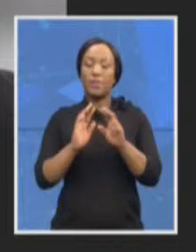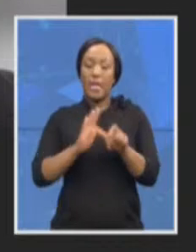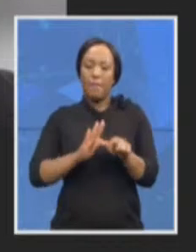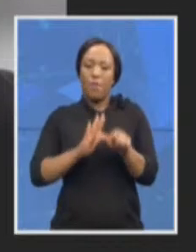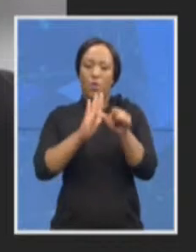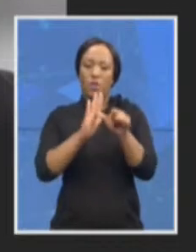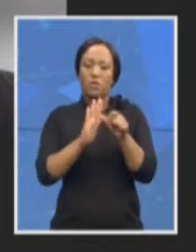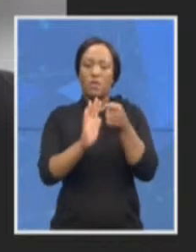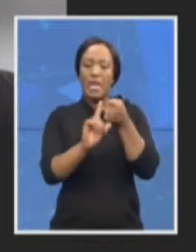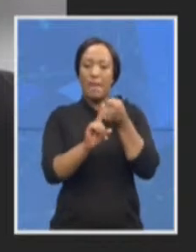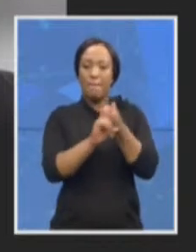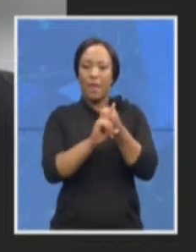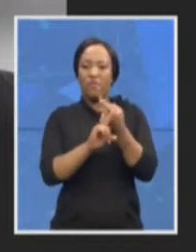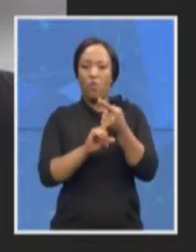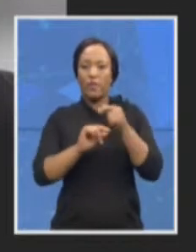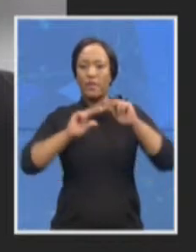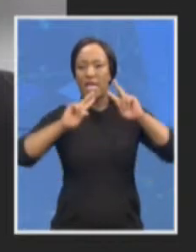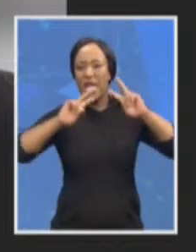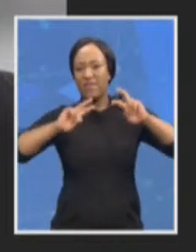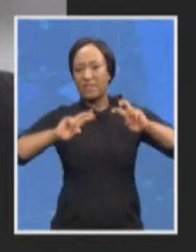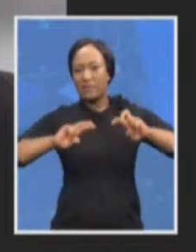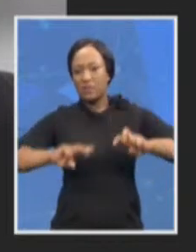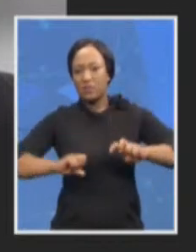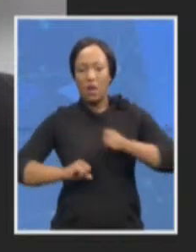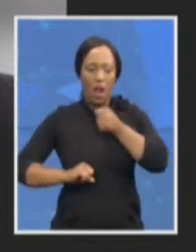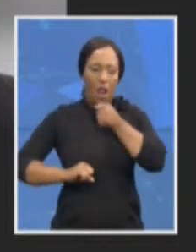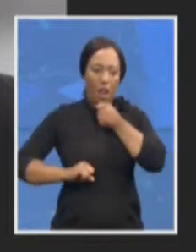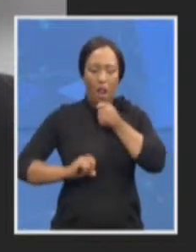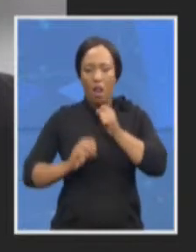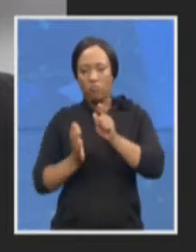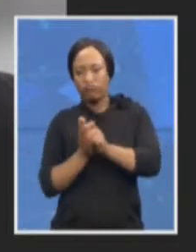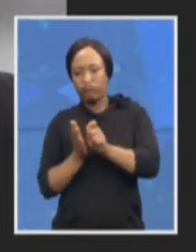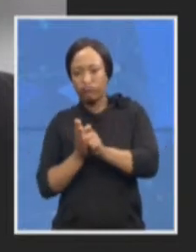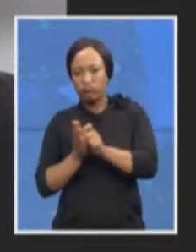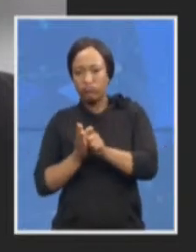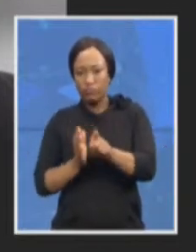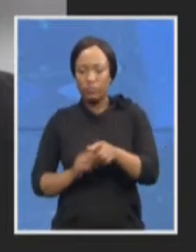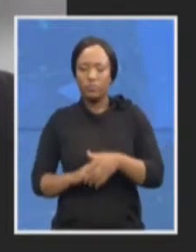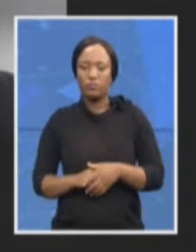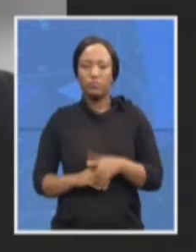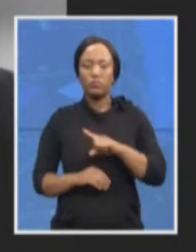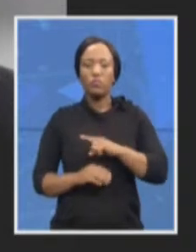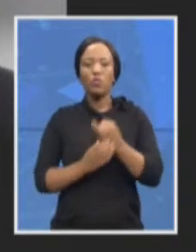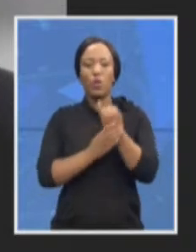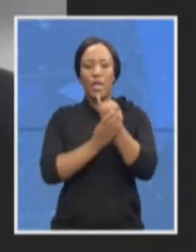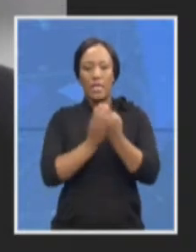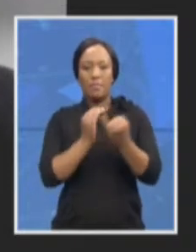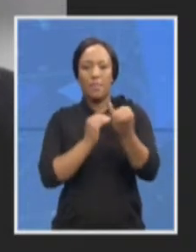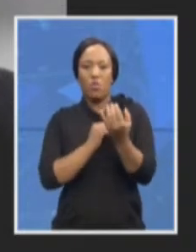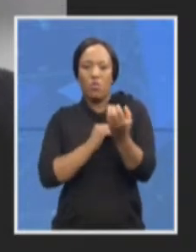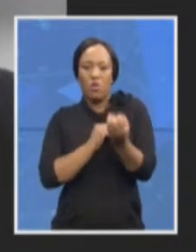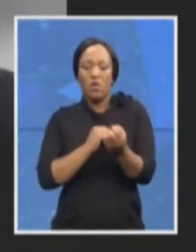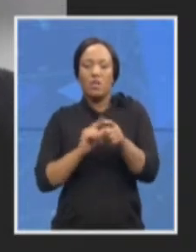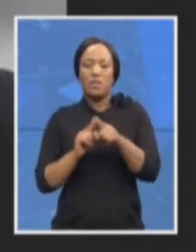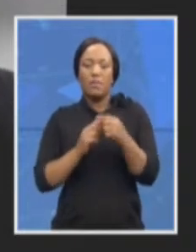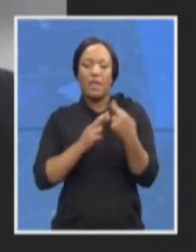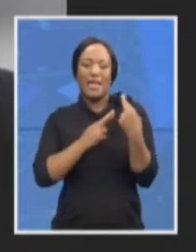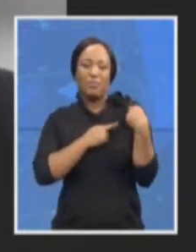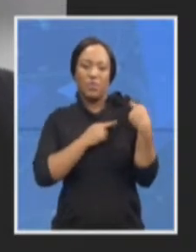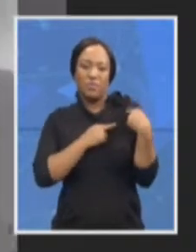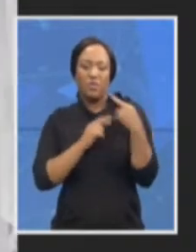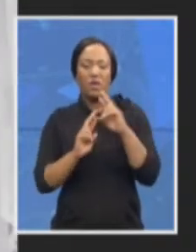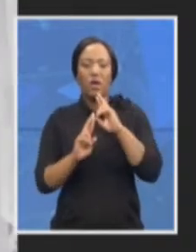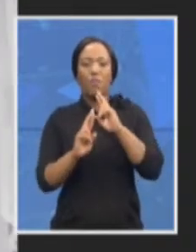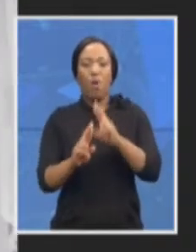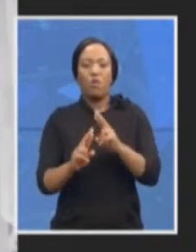remain supportive of the importance of independent and responsible reporting in matters of national interest that